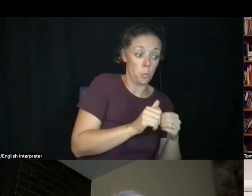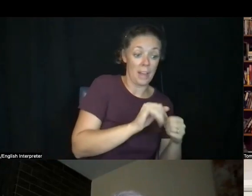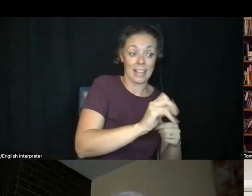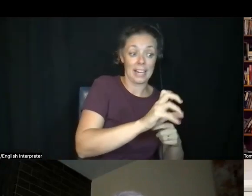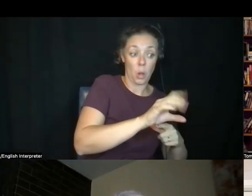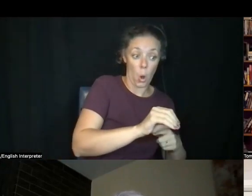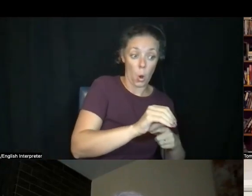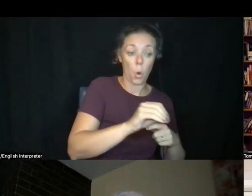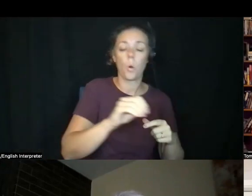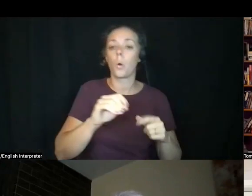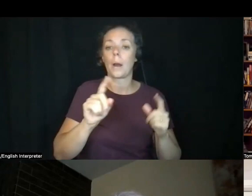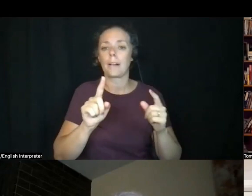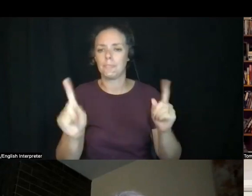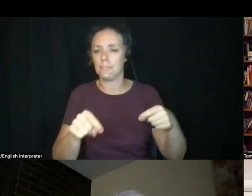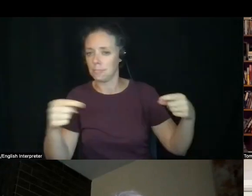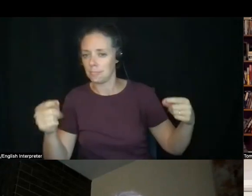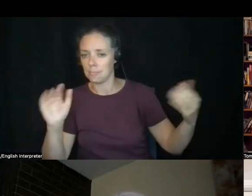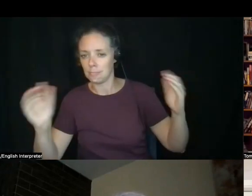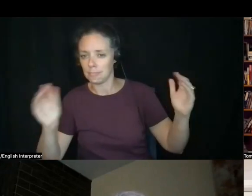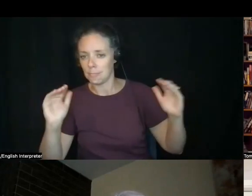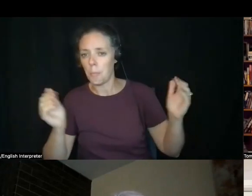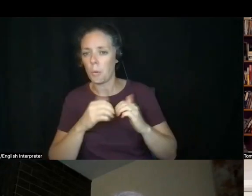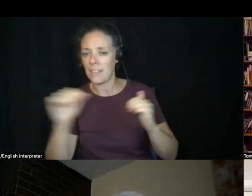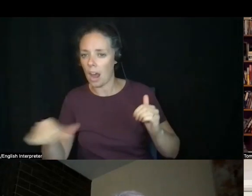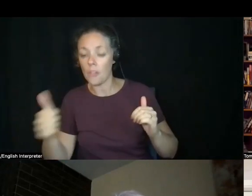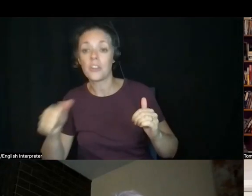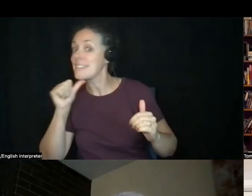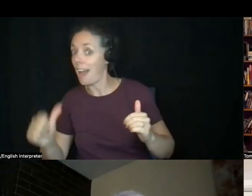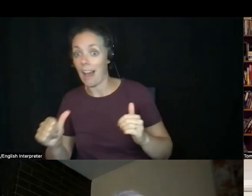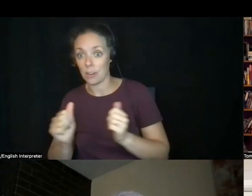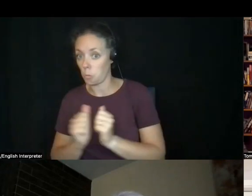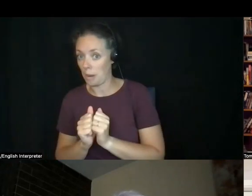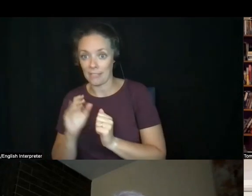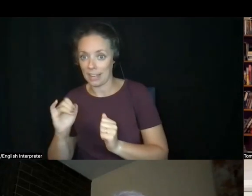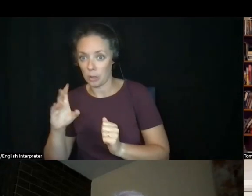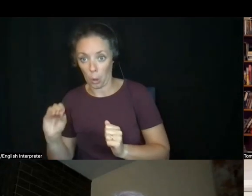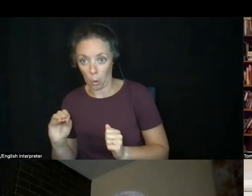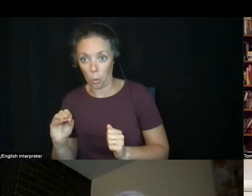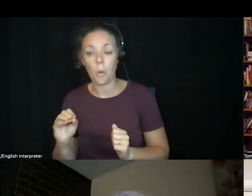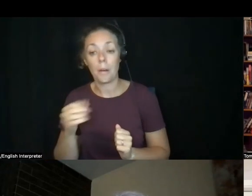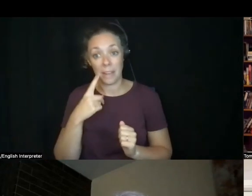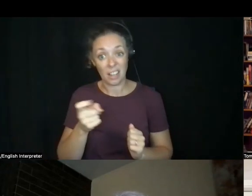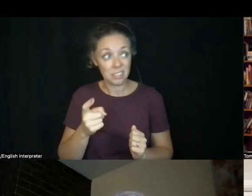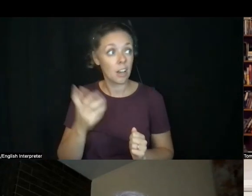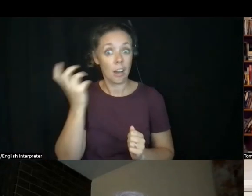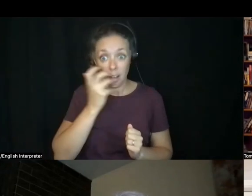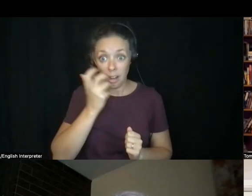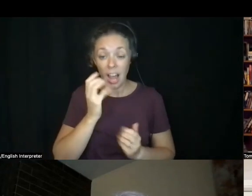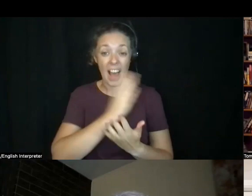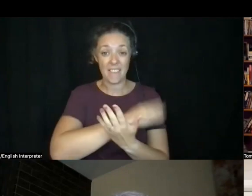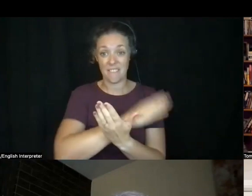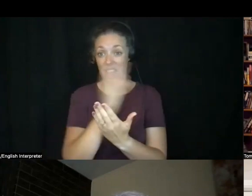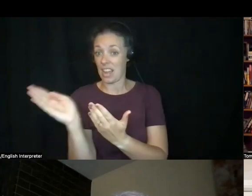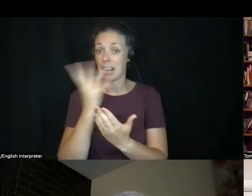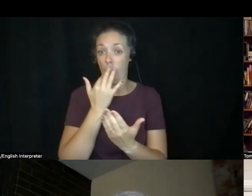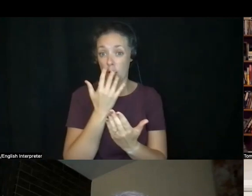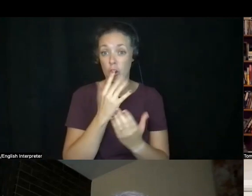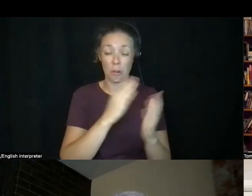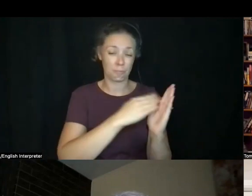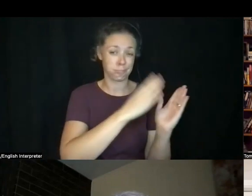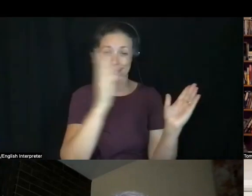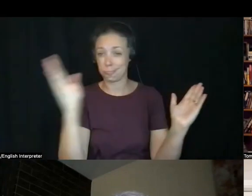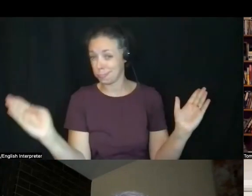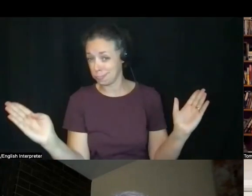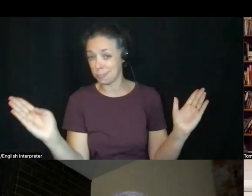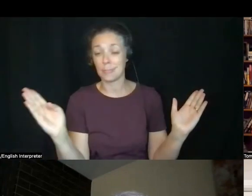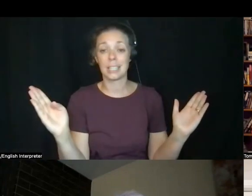were seeming blue, but weren't indigo at all, because you have a vast color spectrum between the plants and the qualities of